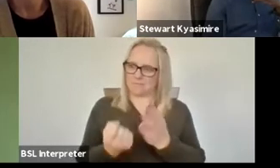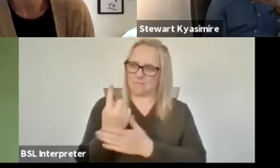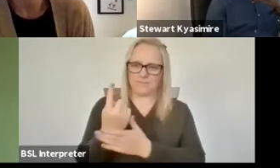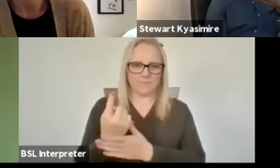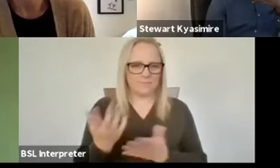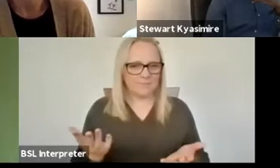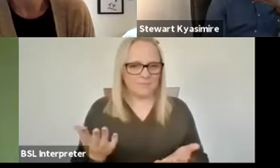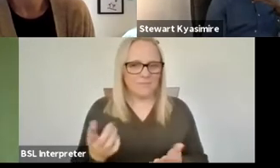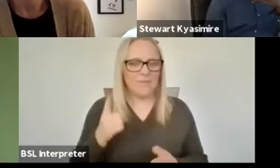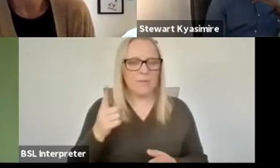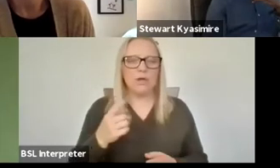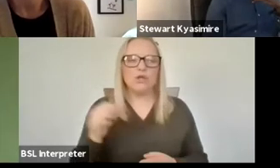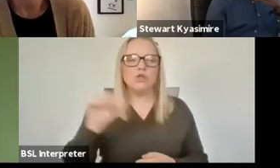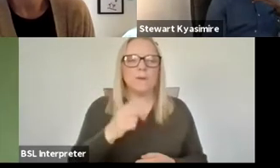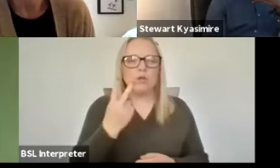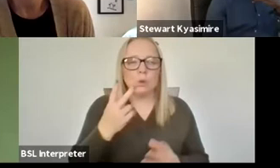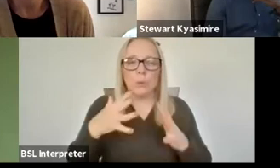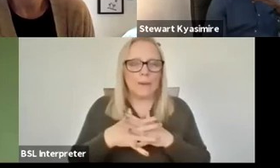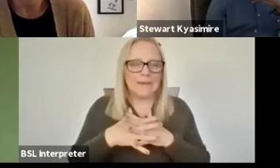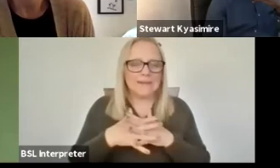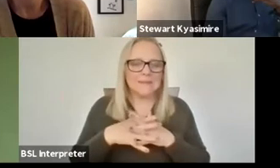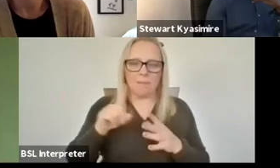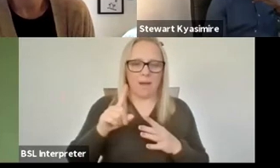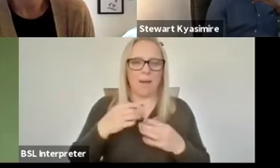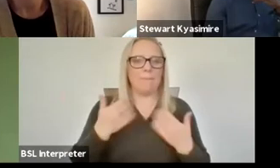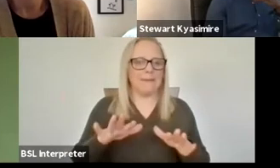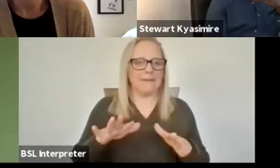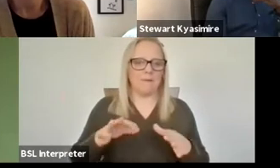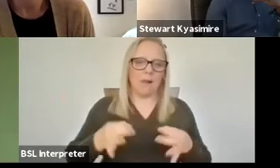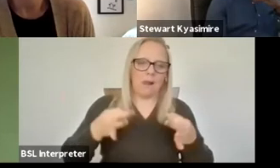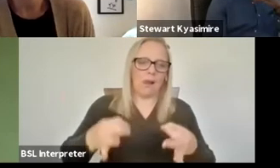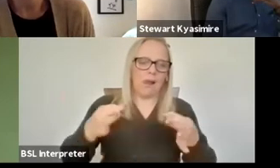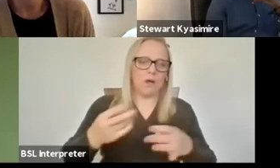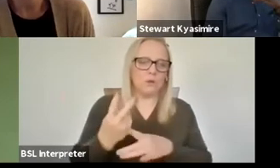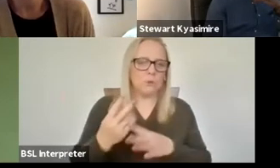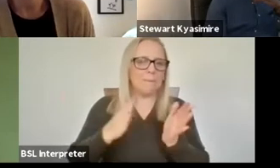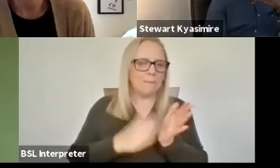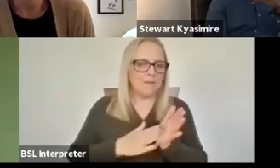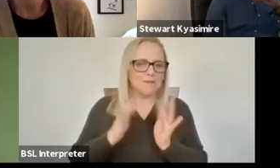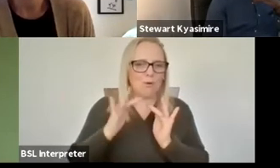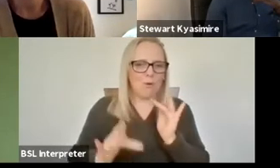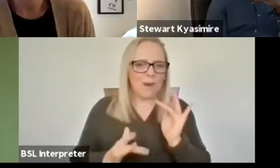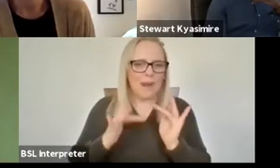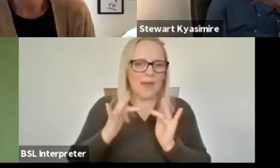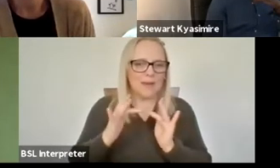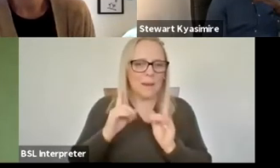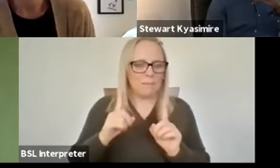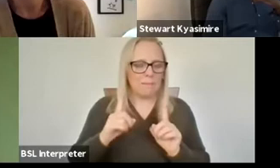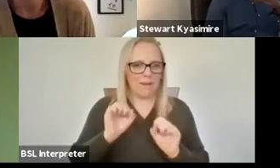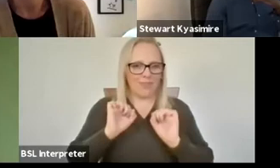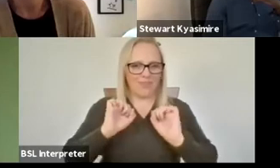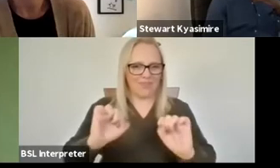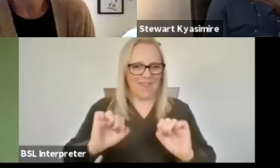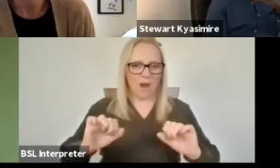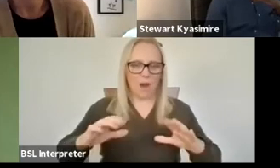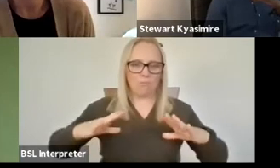we did about two months of once of these online exchanges but now the again the depth of their preparation is